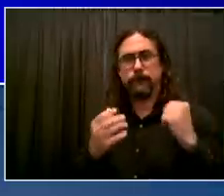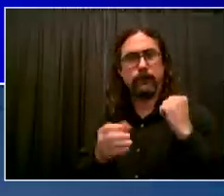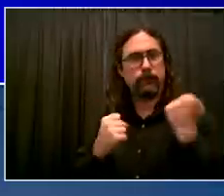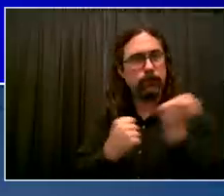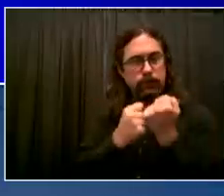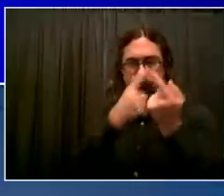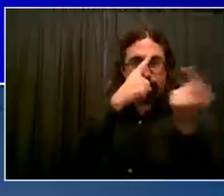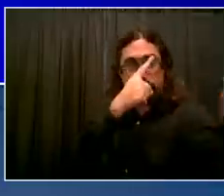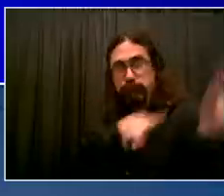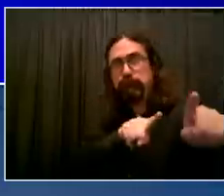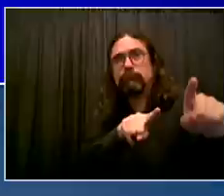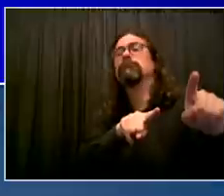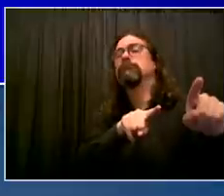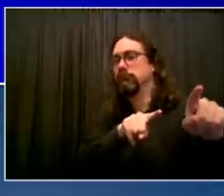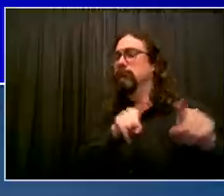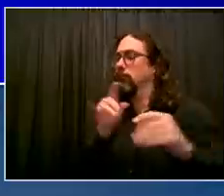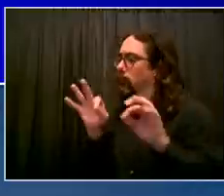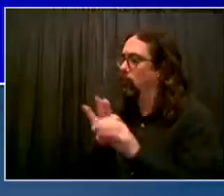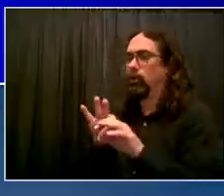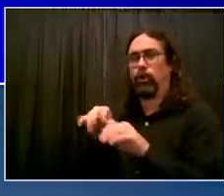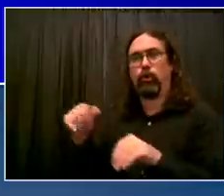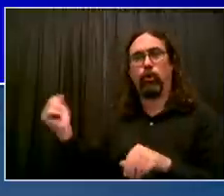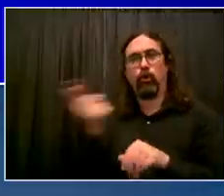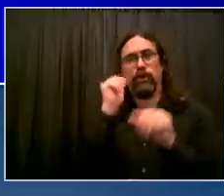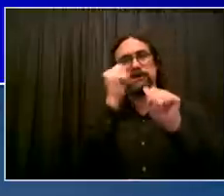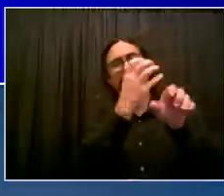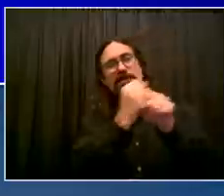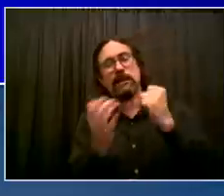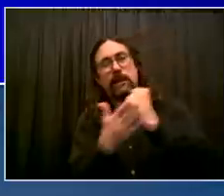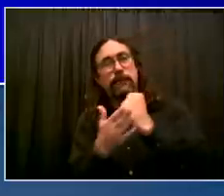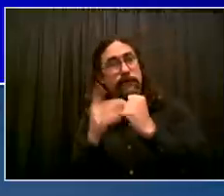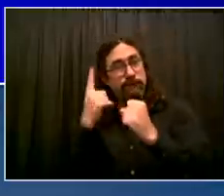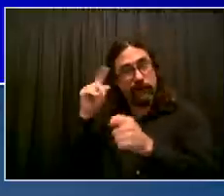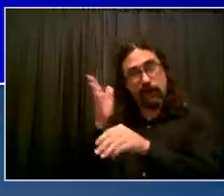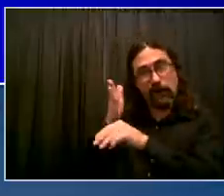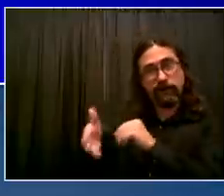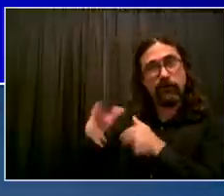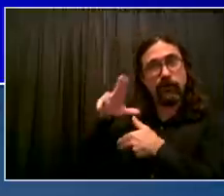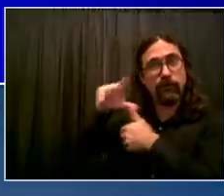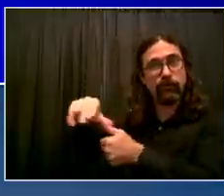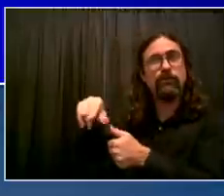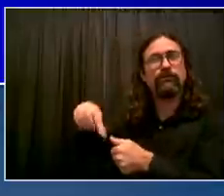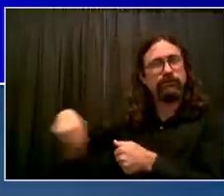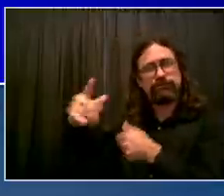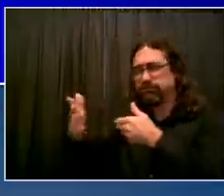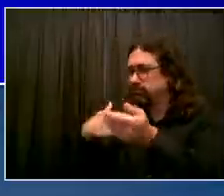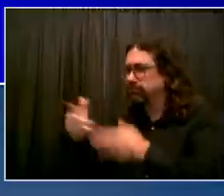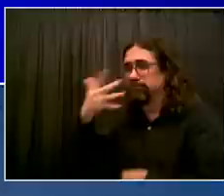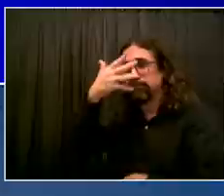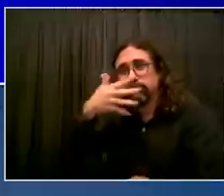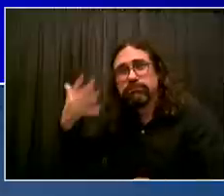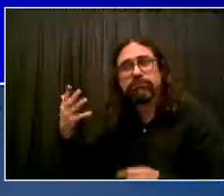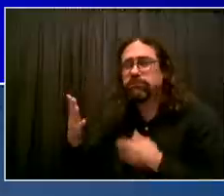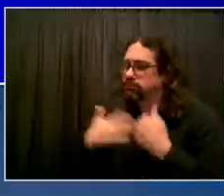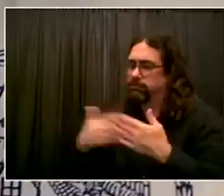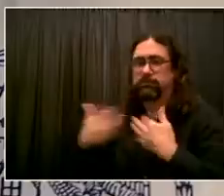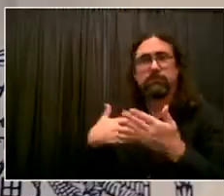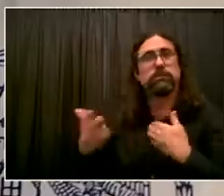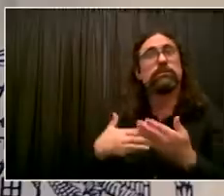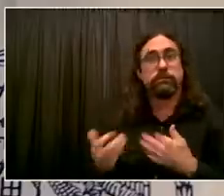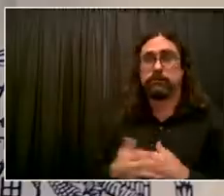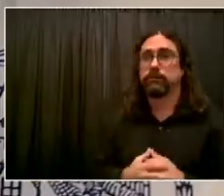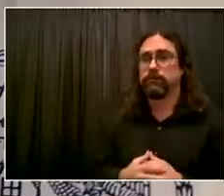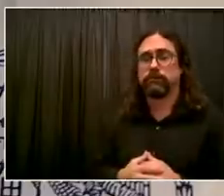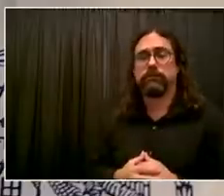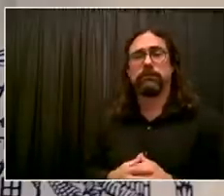most affected and those who are struggling the most. Now, we learned from IDA that we have to